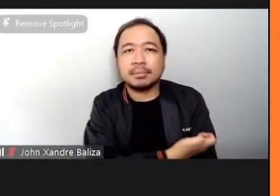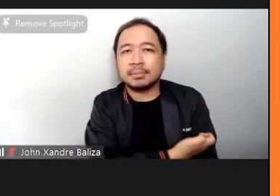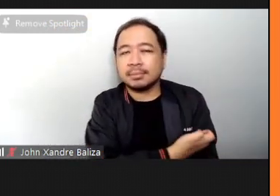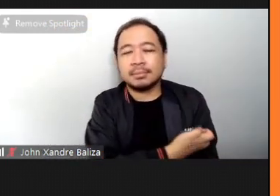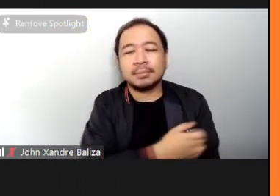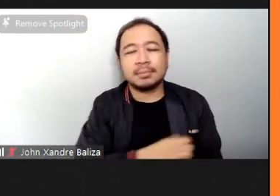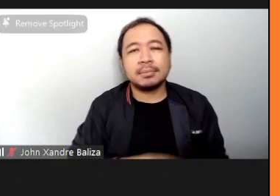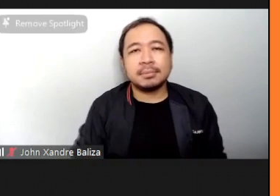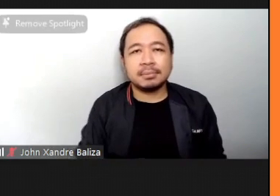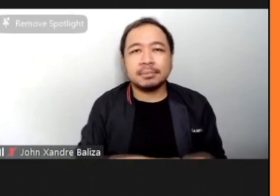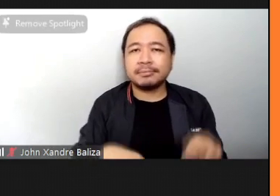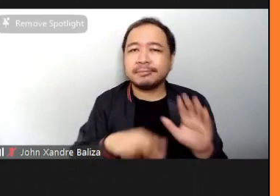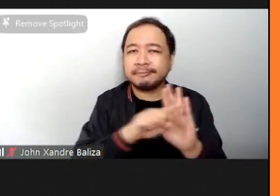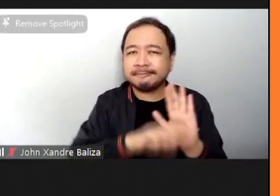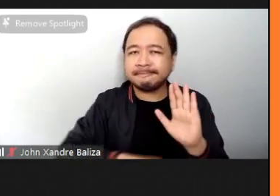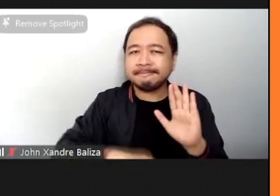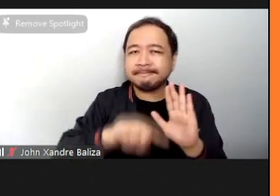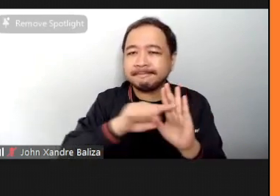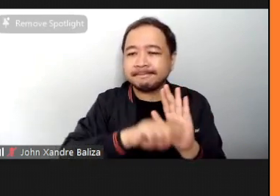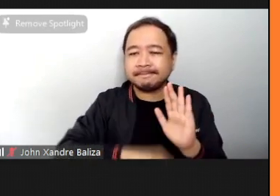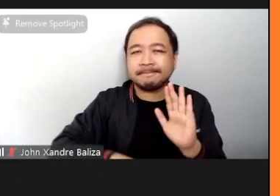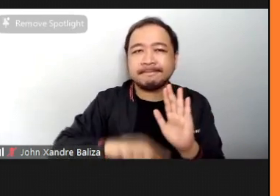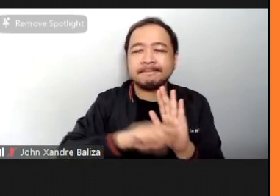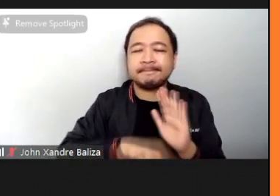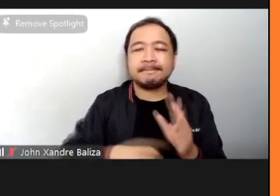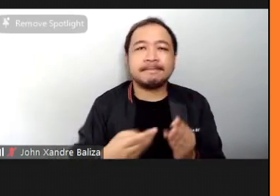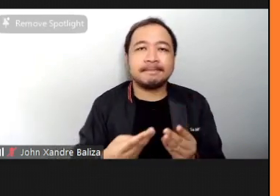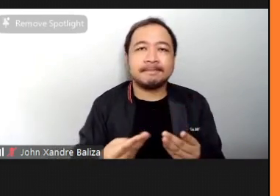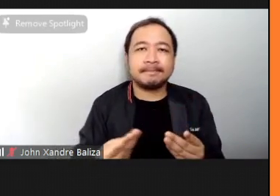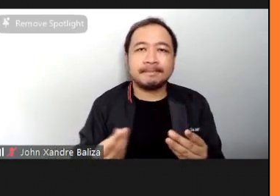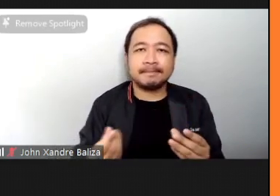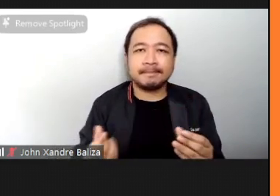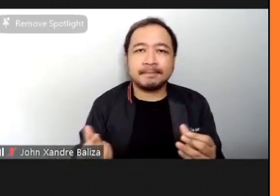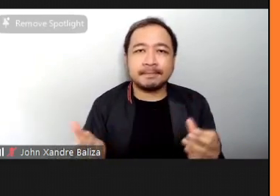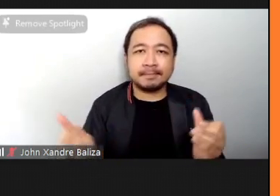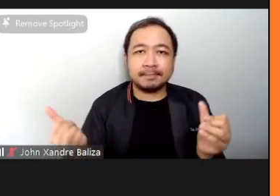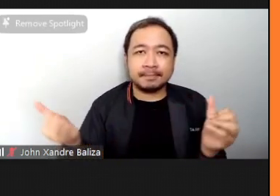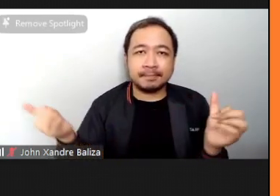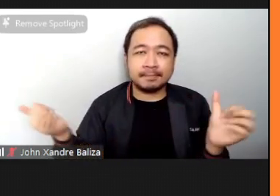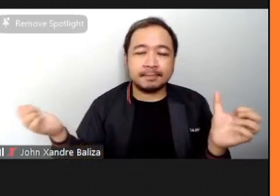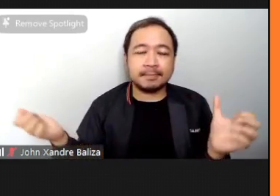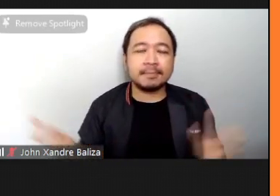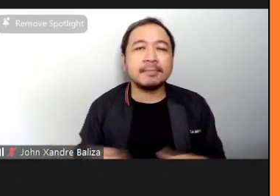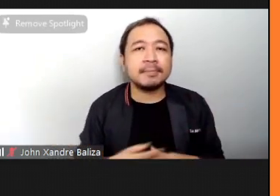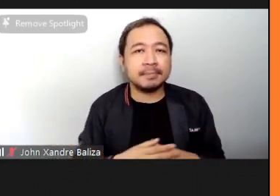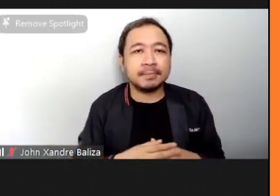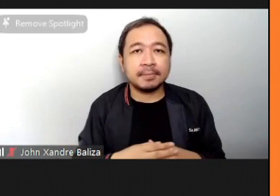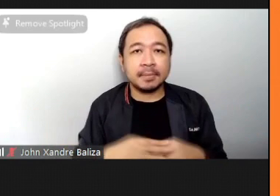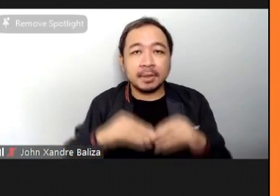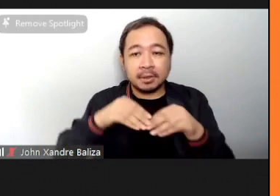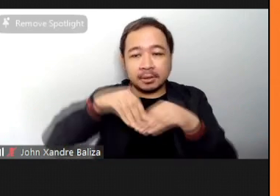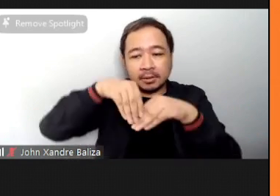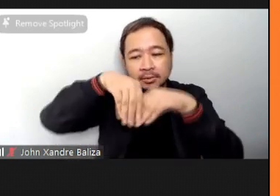Washing it down to the ground. And onto the earth.